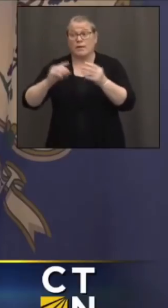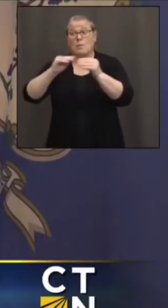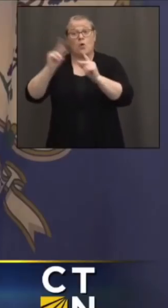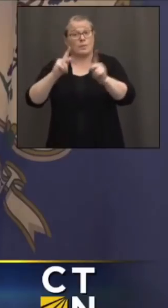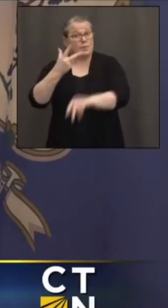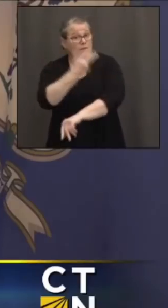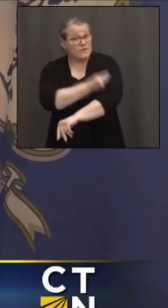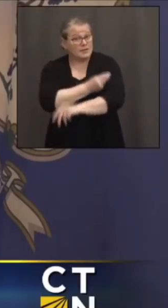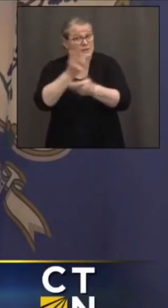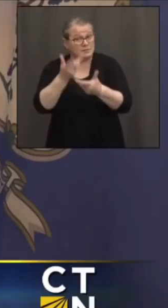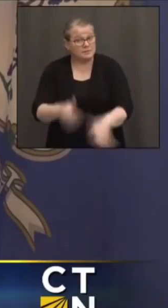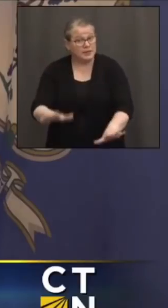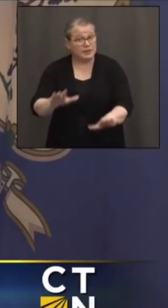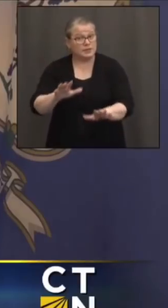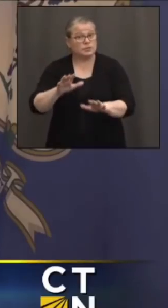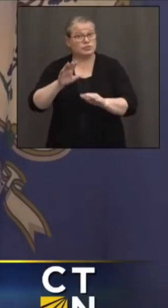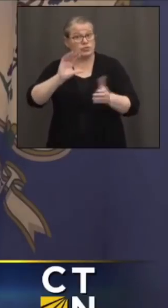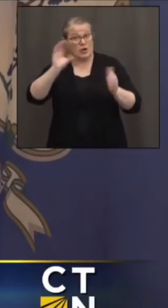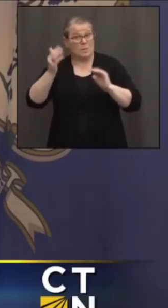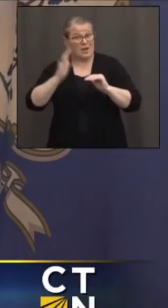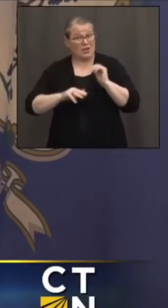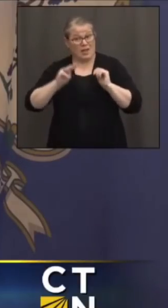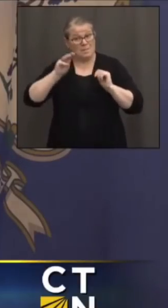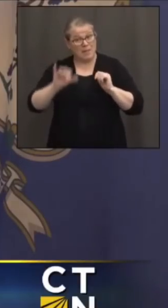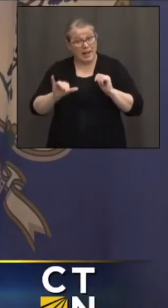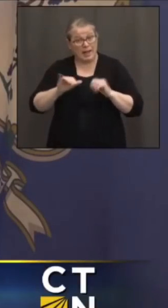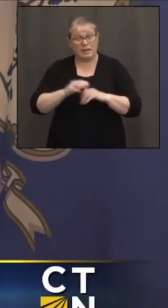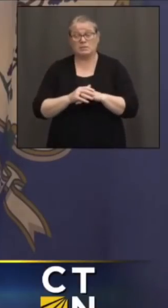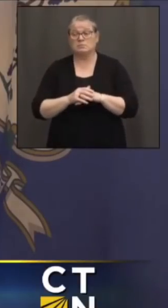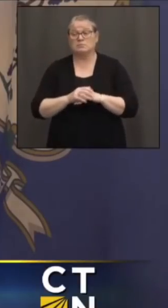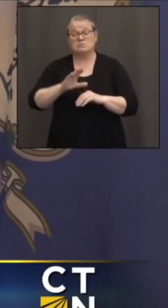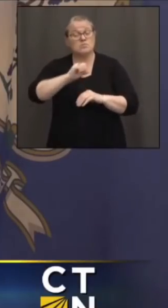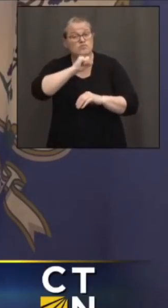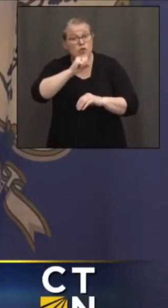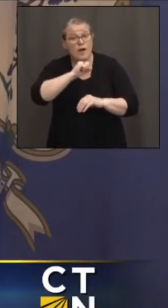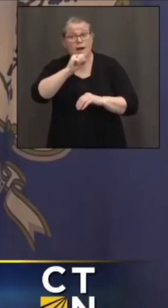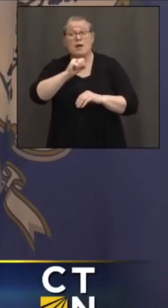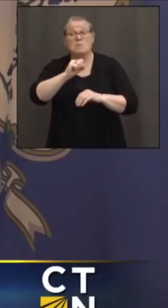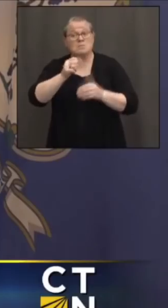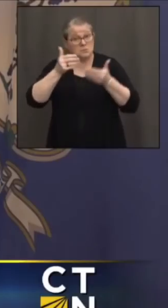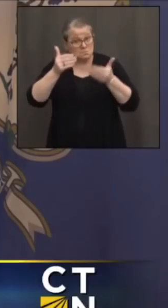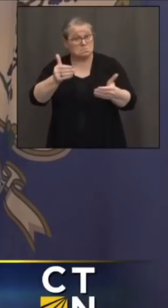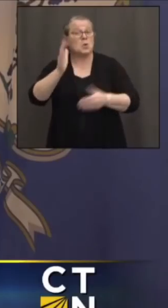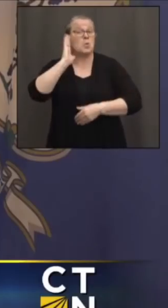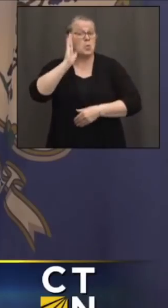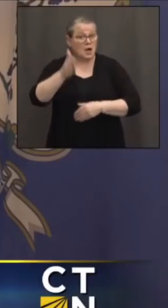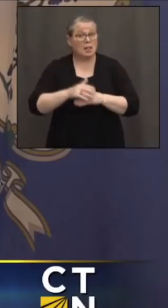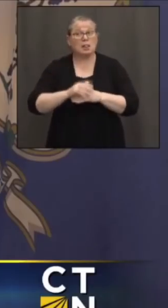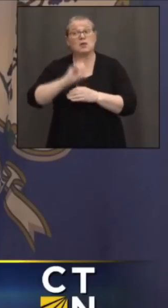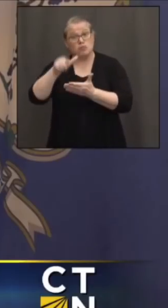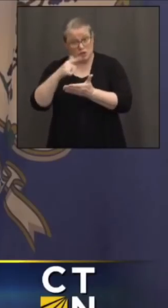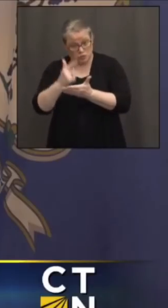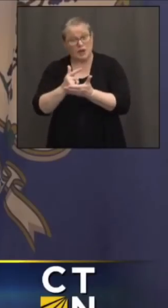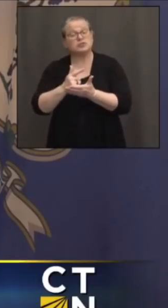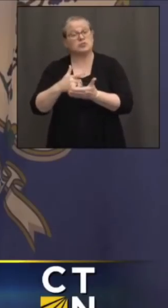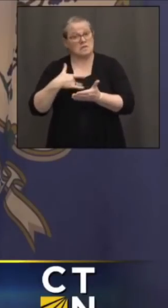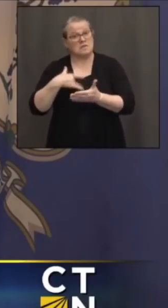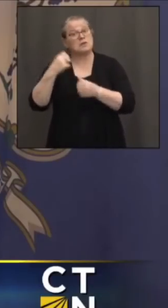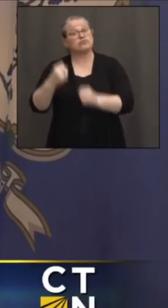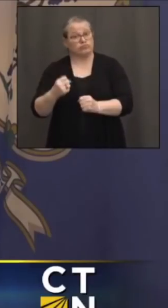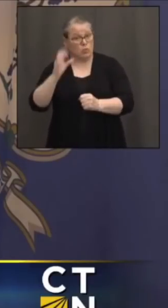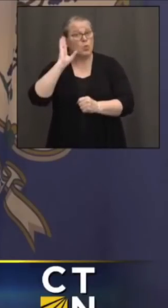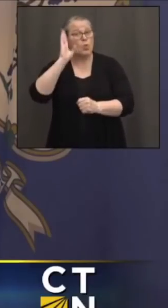confident that your prom and your graduation is going to take place, hopefully, outside, and